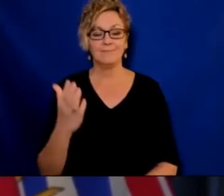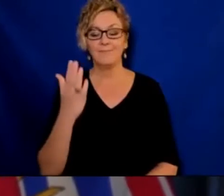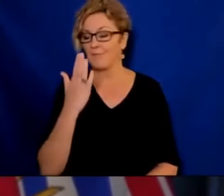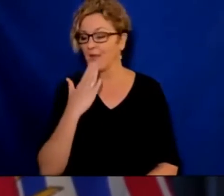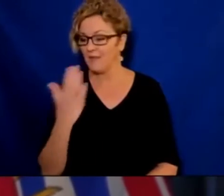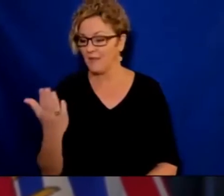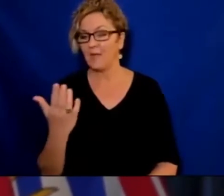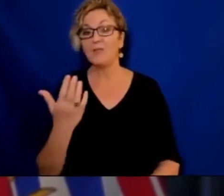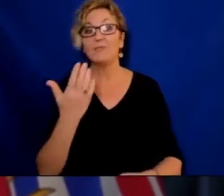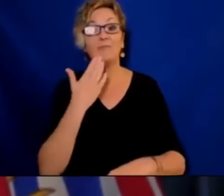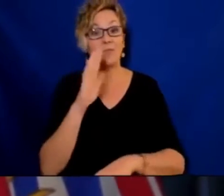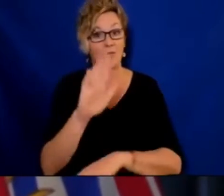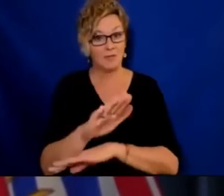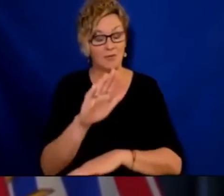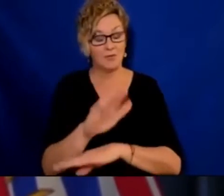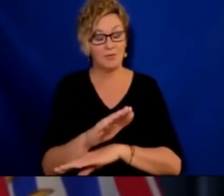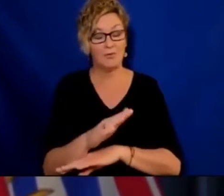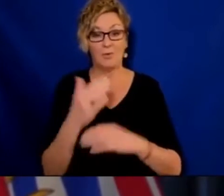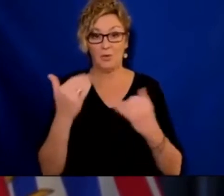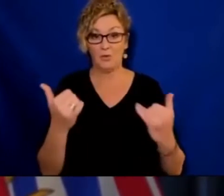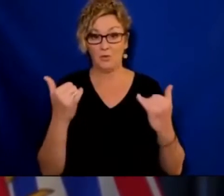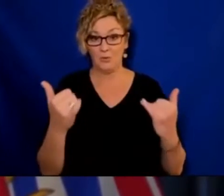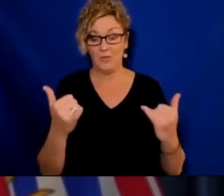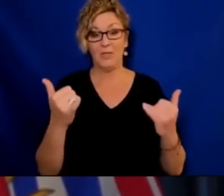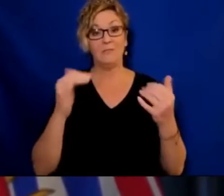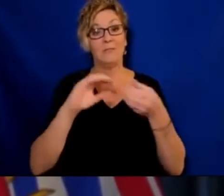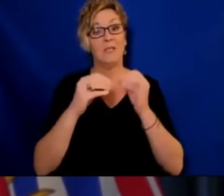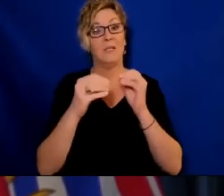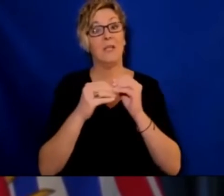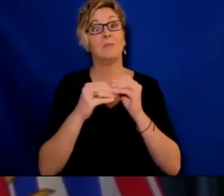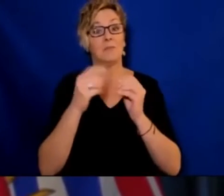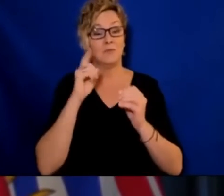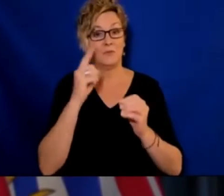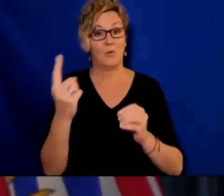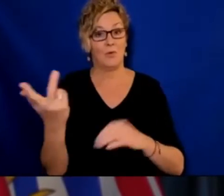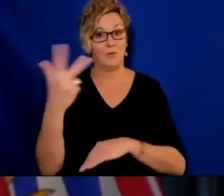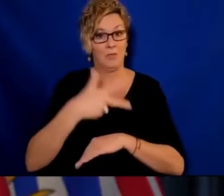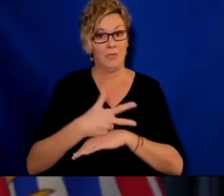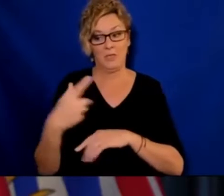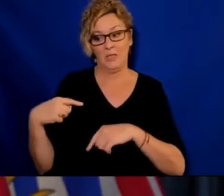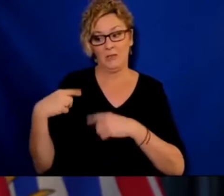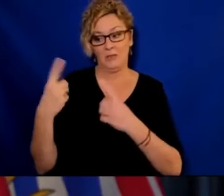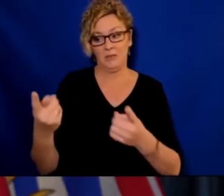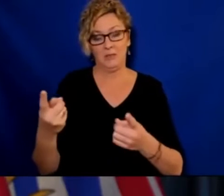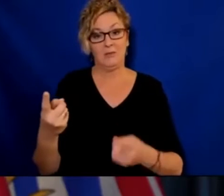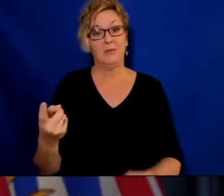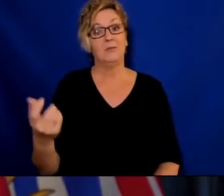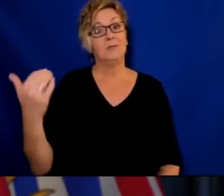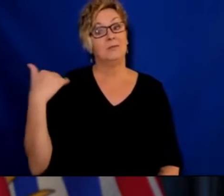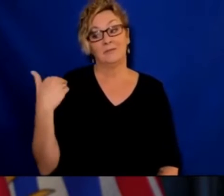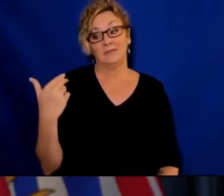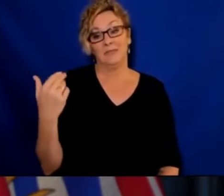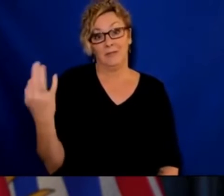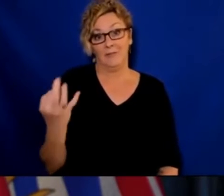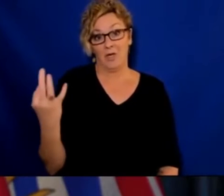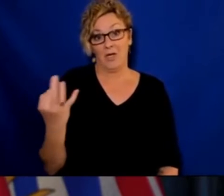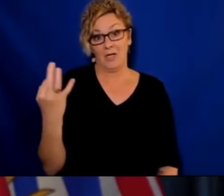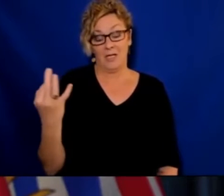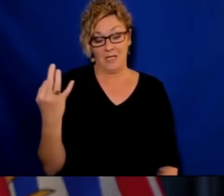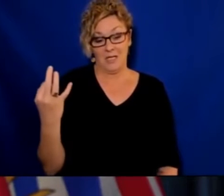For today's briefing, we're reporting on three periods. From Friday to Saturday, we had